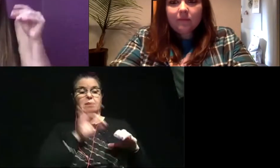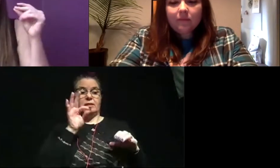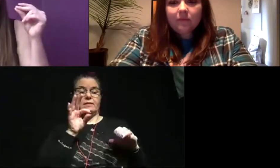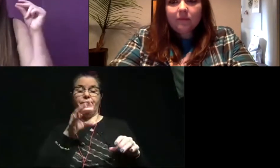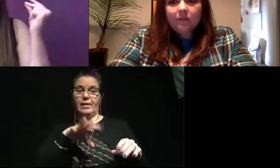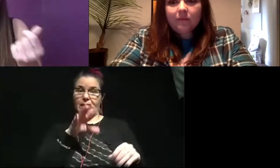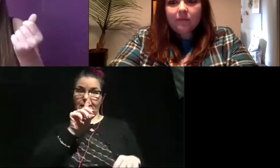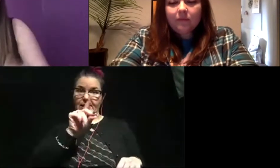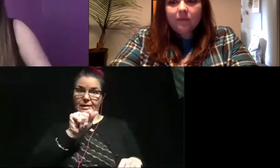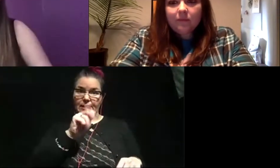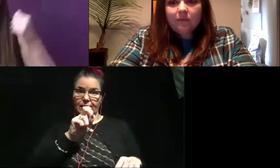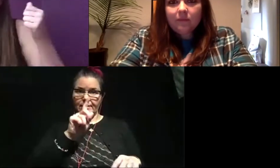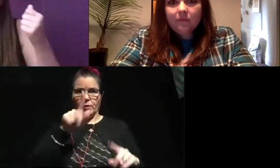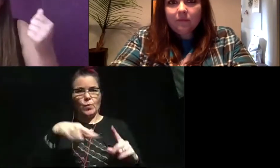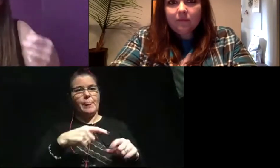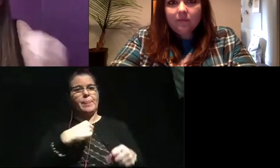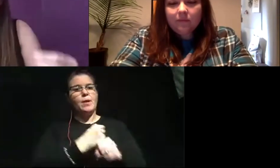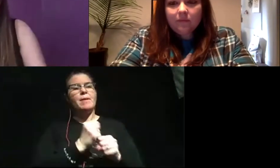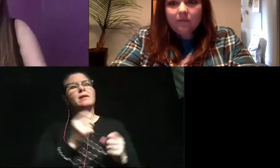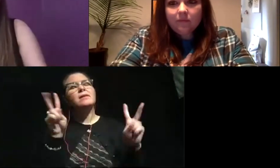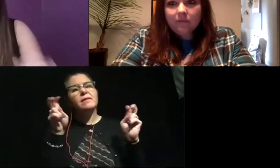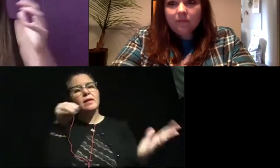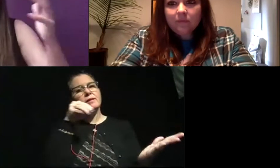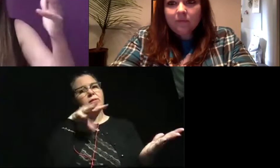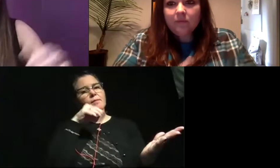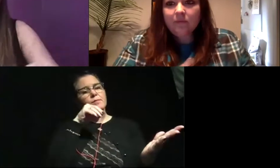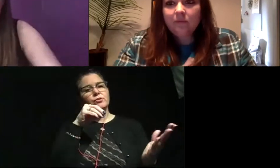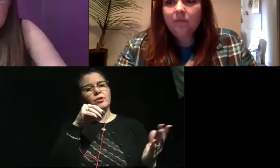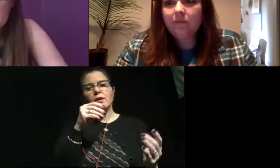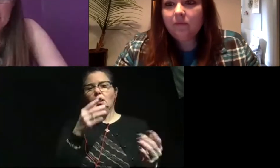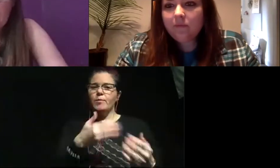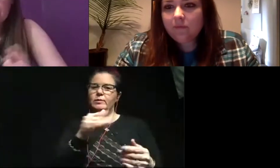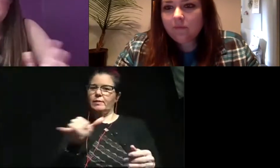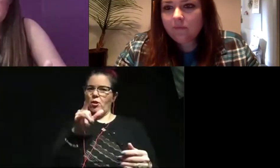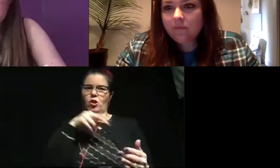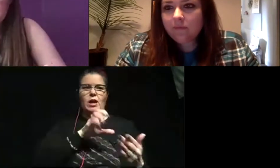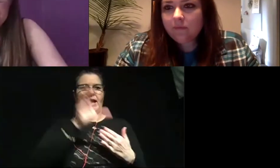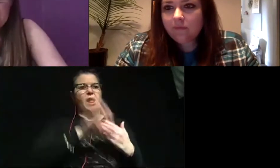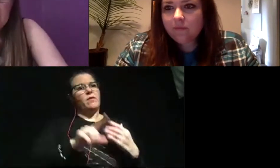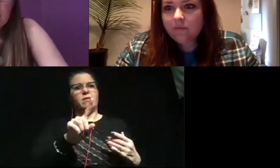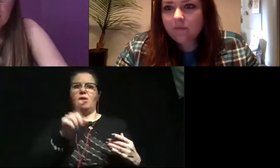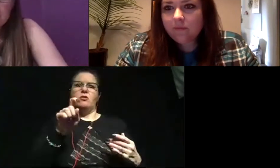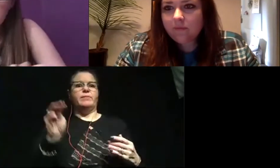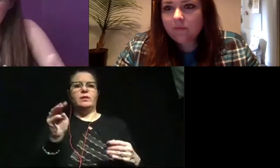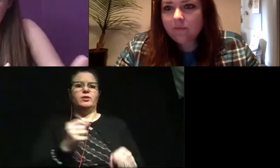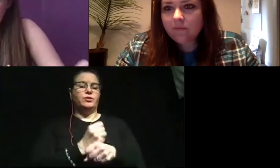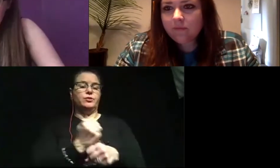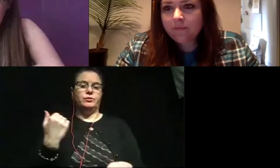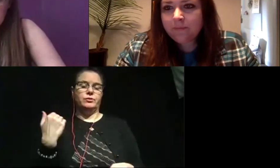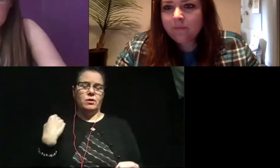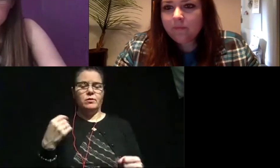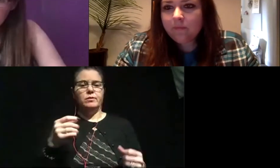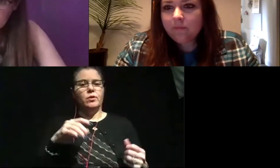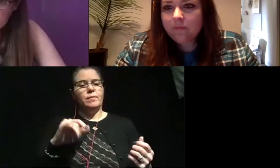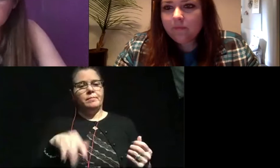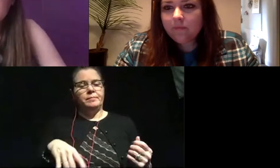when they're made, they like take a snapshot. It's almost like looking at a calendar from a hundred million years ago. So there's lots of ways like that.